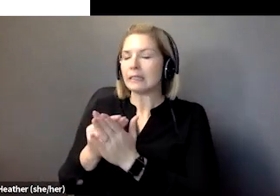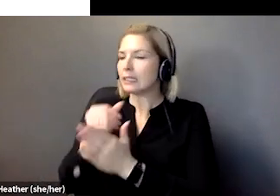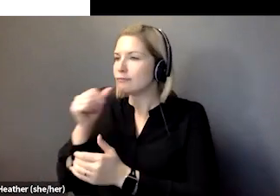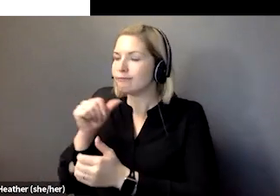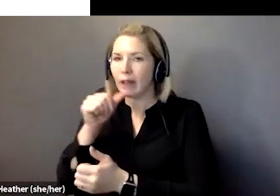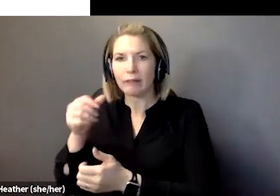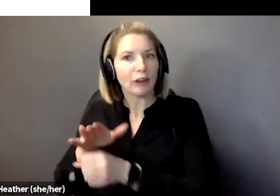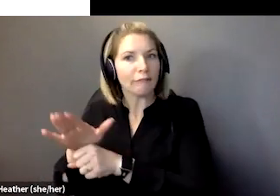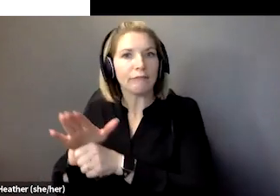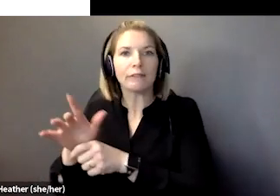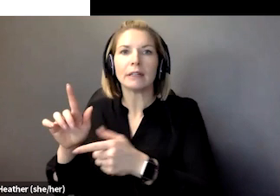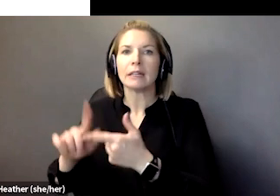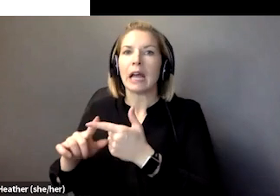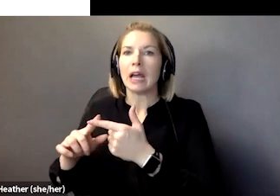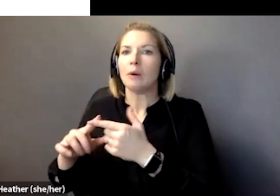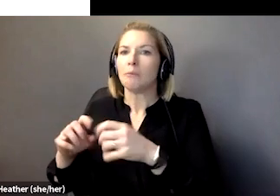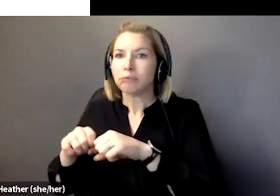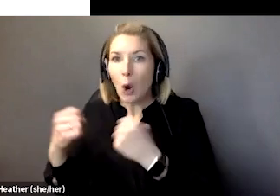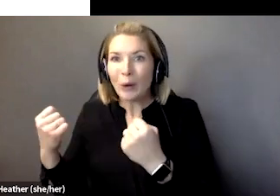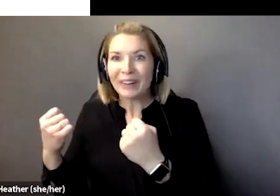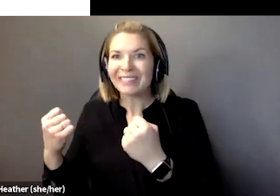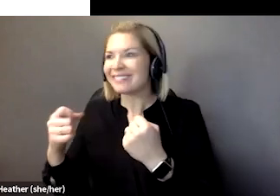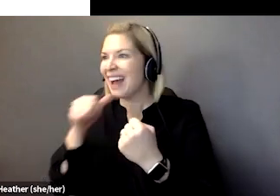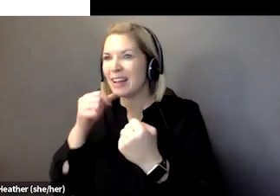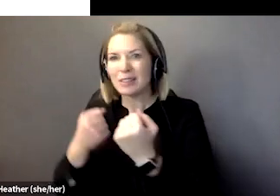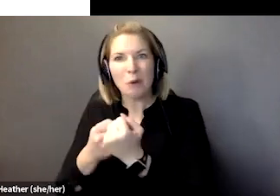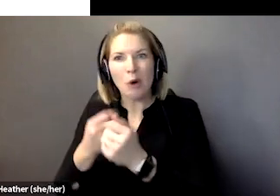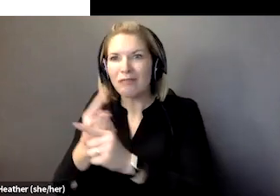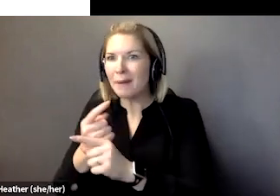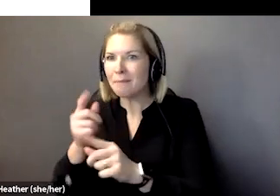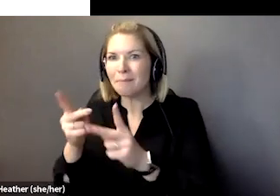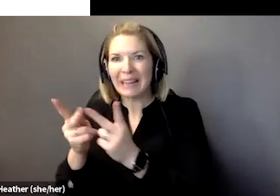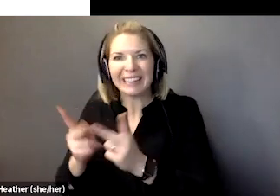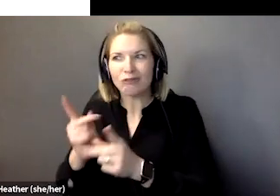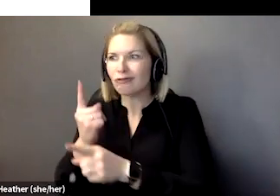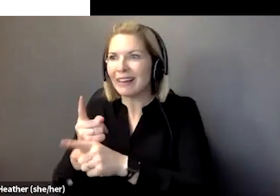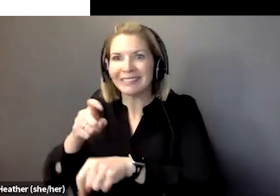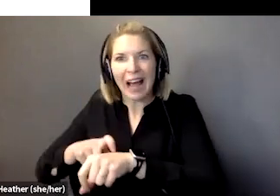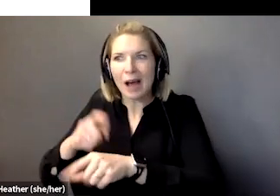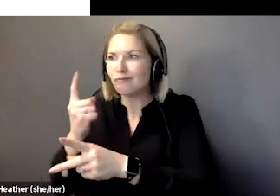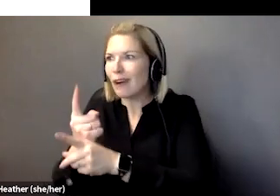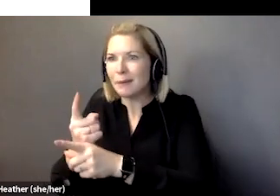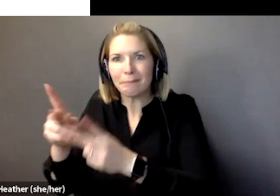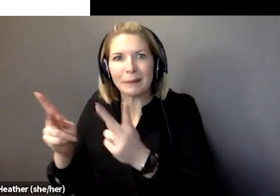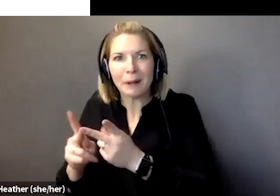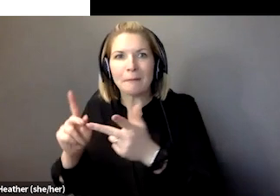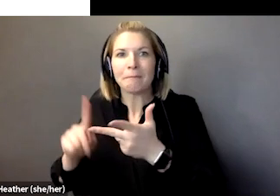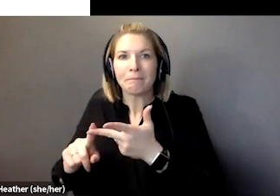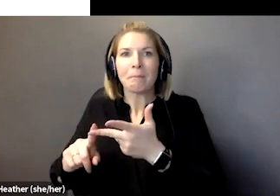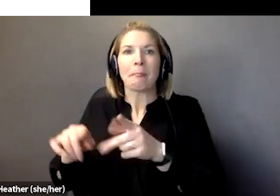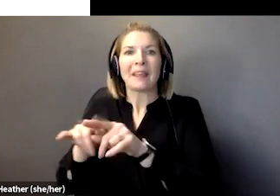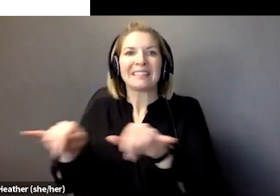fragmented, and inefficient. And so recommended the introduction of the NDIS and noted that it would add